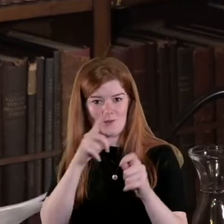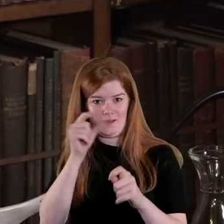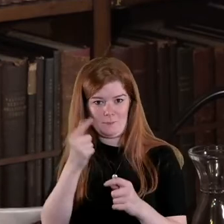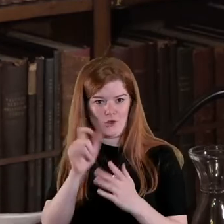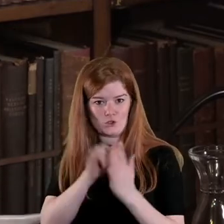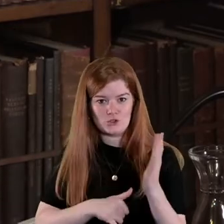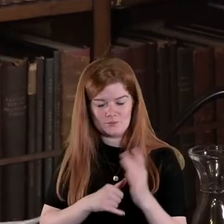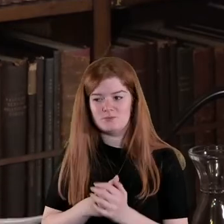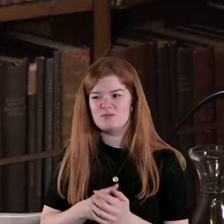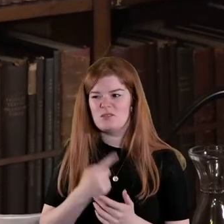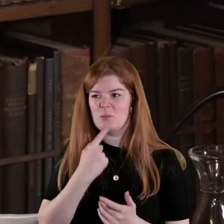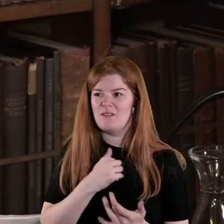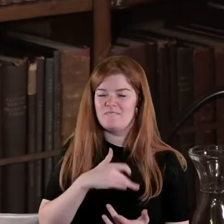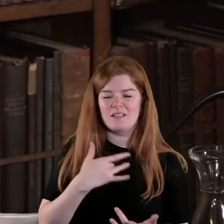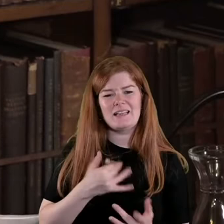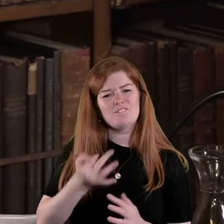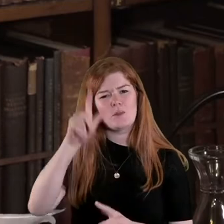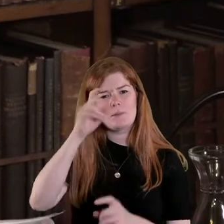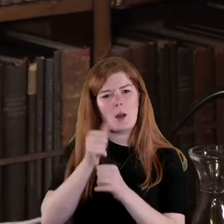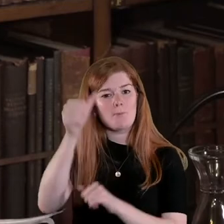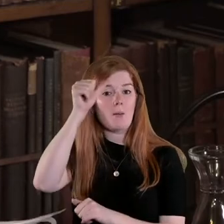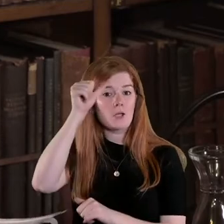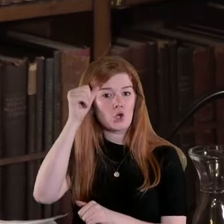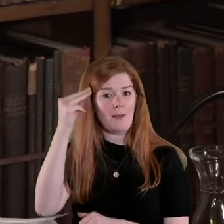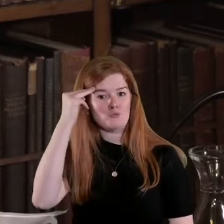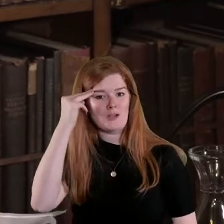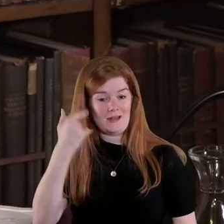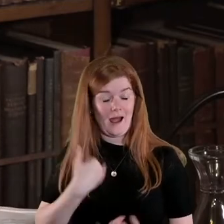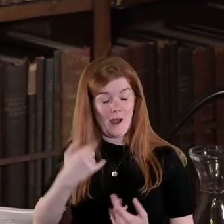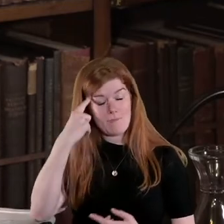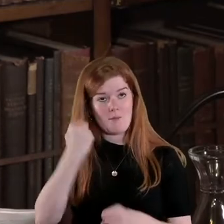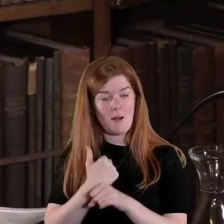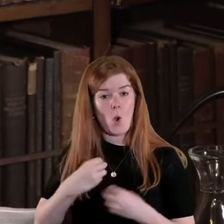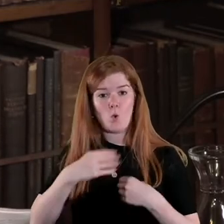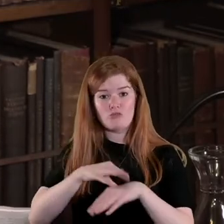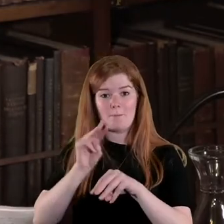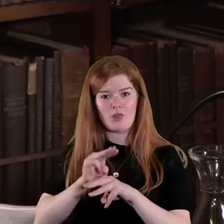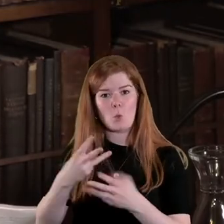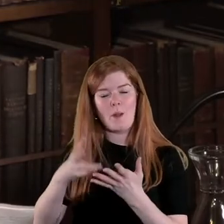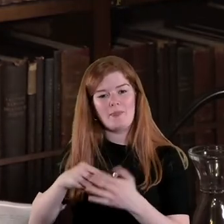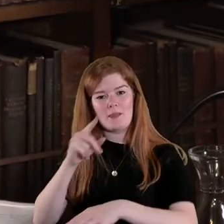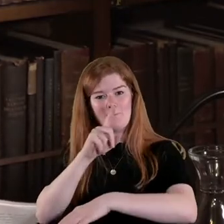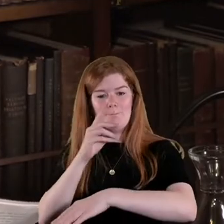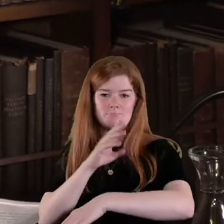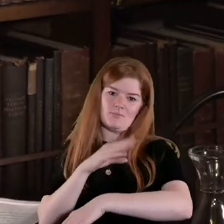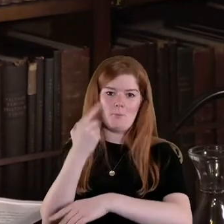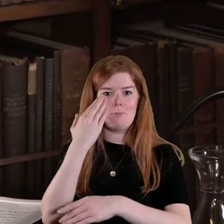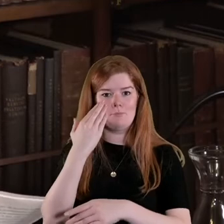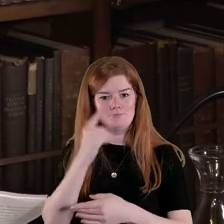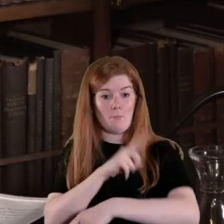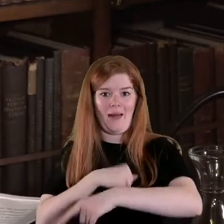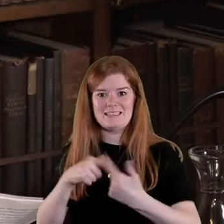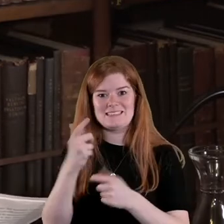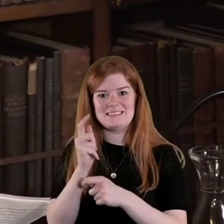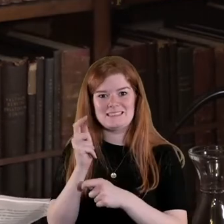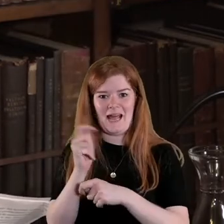I think you know if you think of popular memory I remember my own grandmother saying when the Black and Tans came along she said we used to jump in the ditch